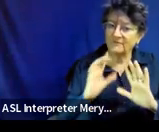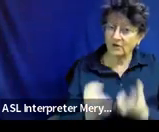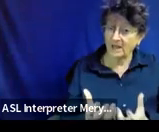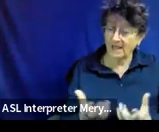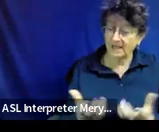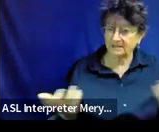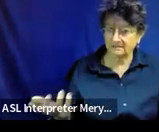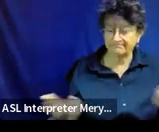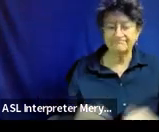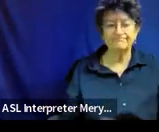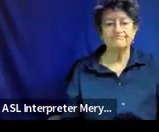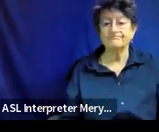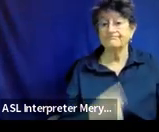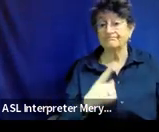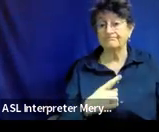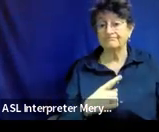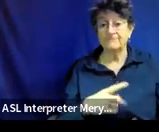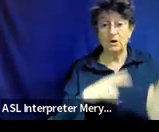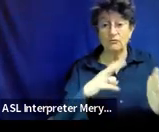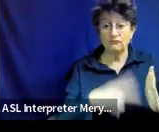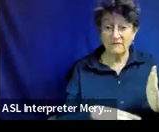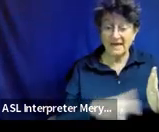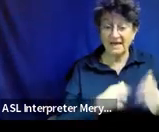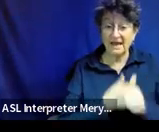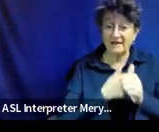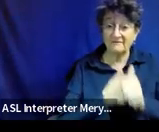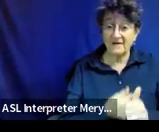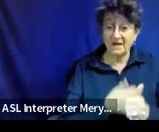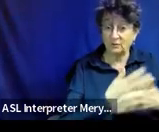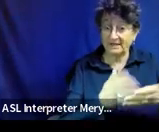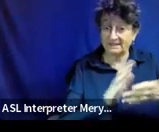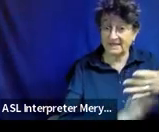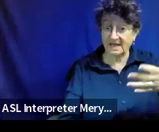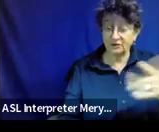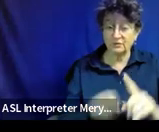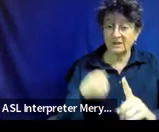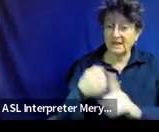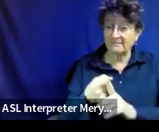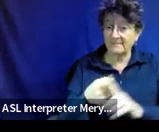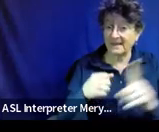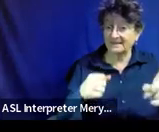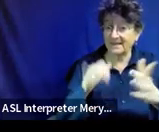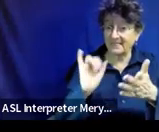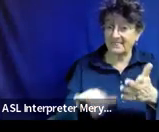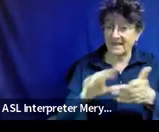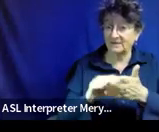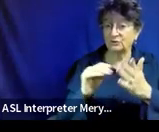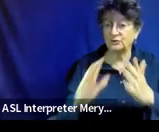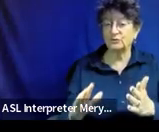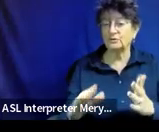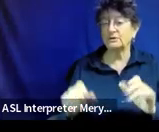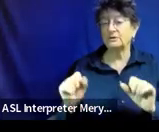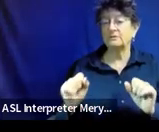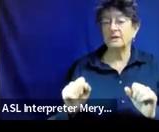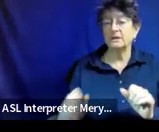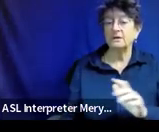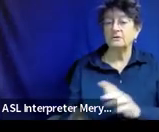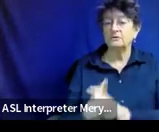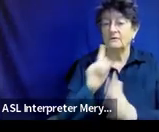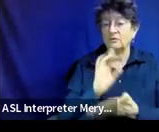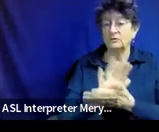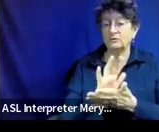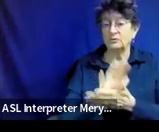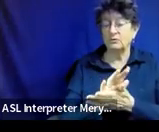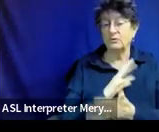reading and following a schedule impacts Lewis's ability to attend school and participate in daily activities.